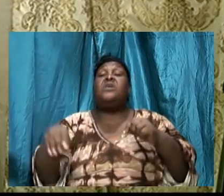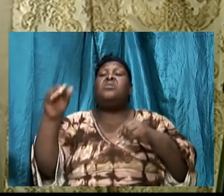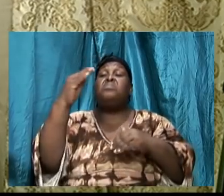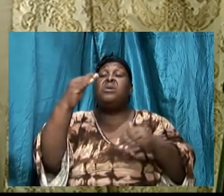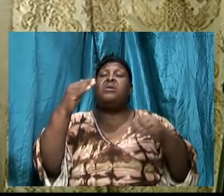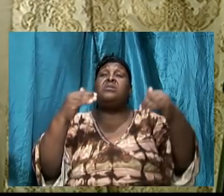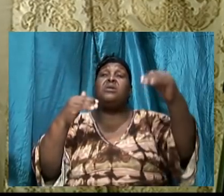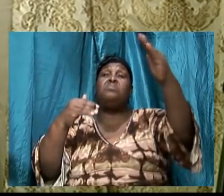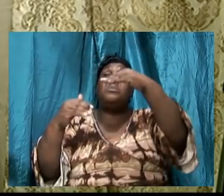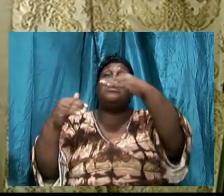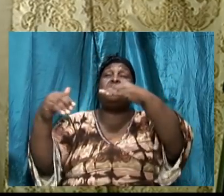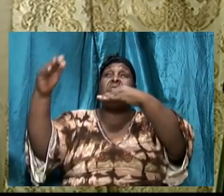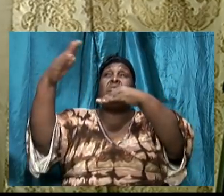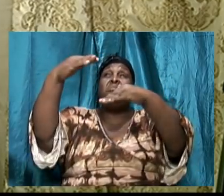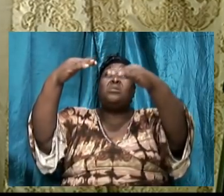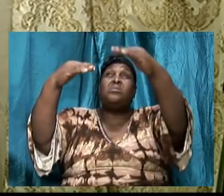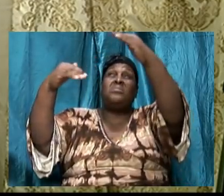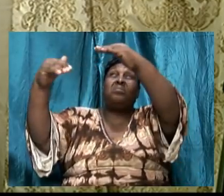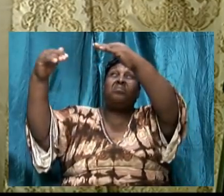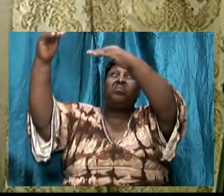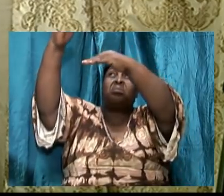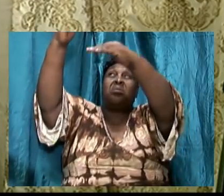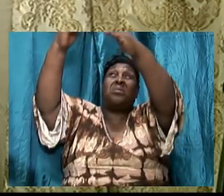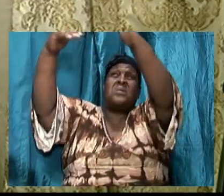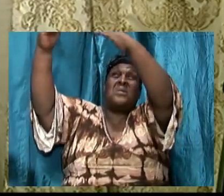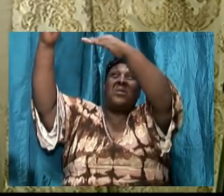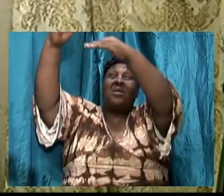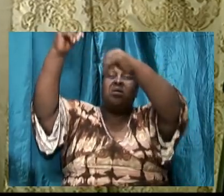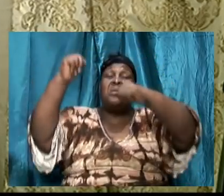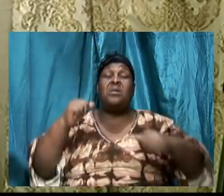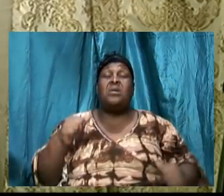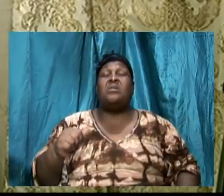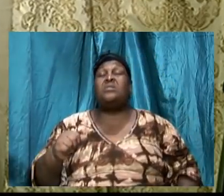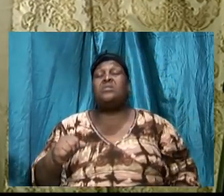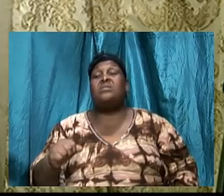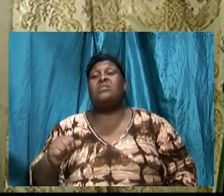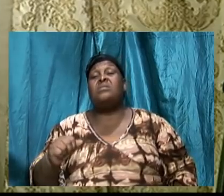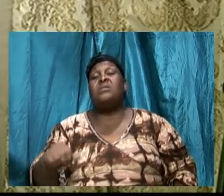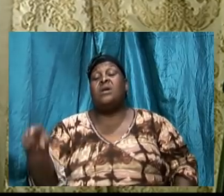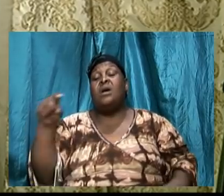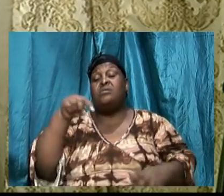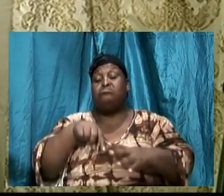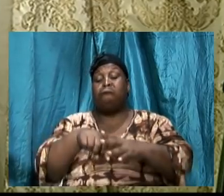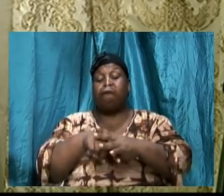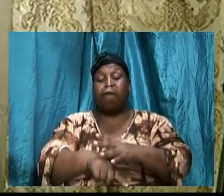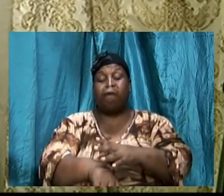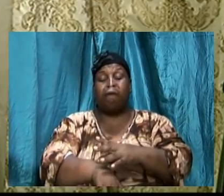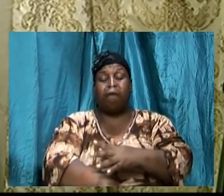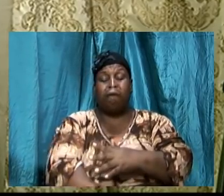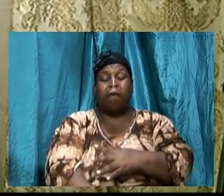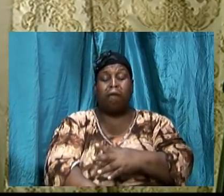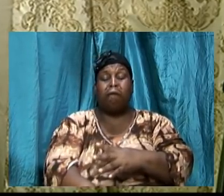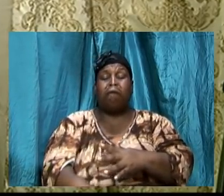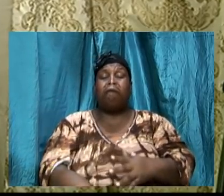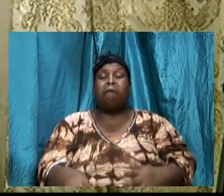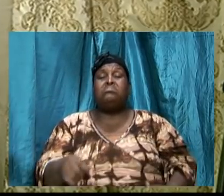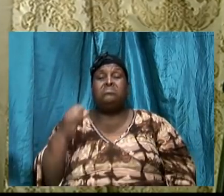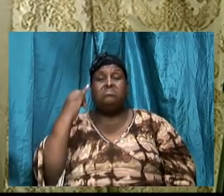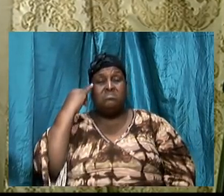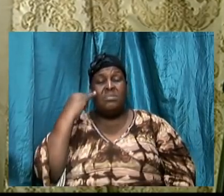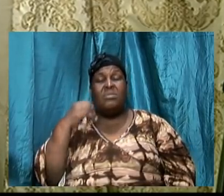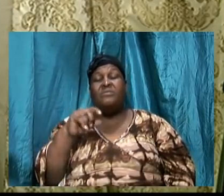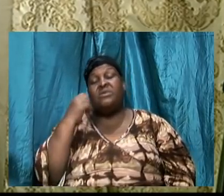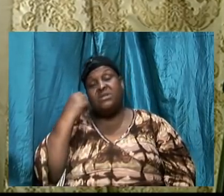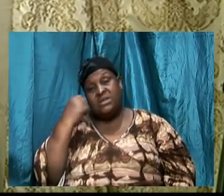and go higher and higher and simultaneously deeper and deeper, if we understand what I mean when I say